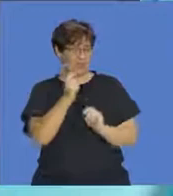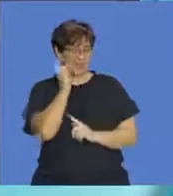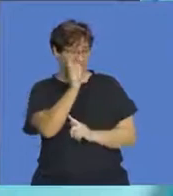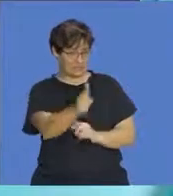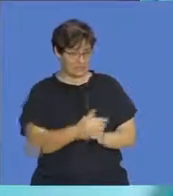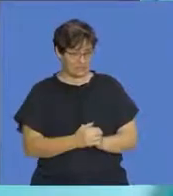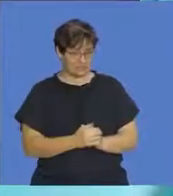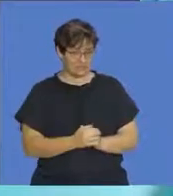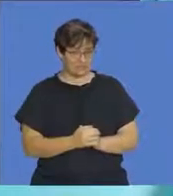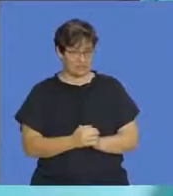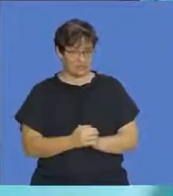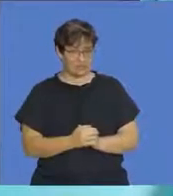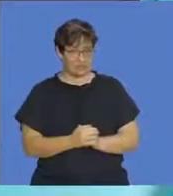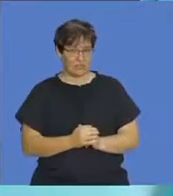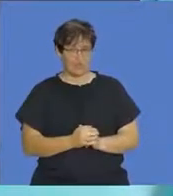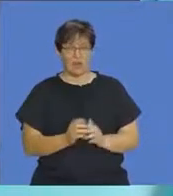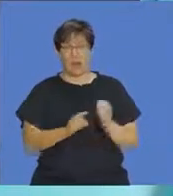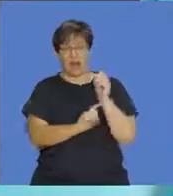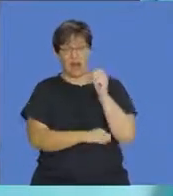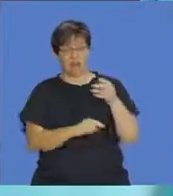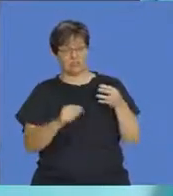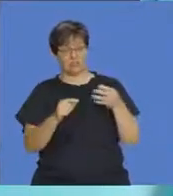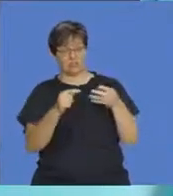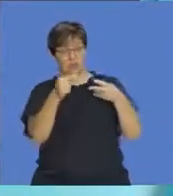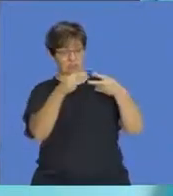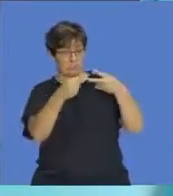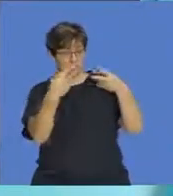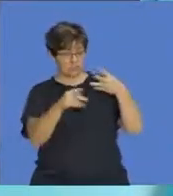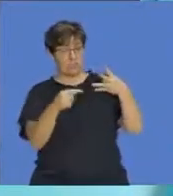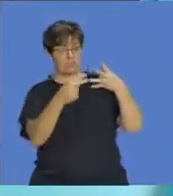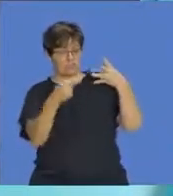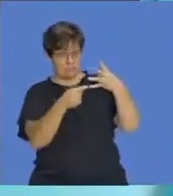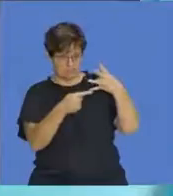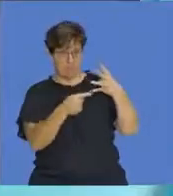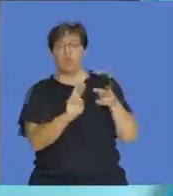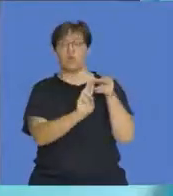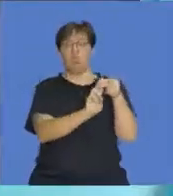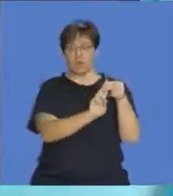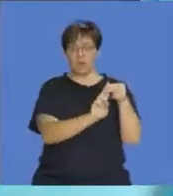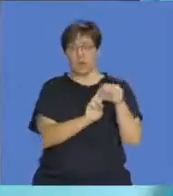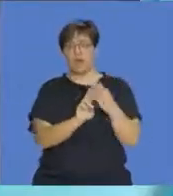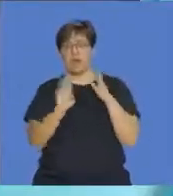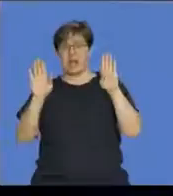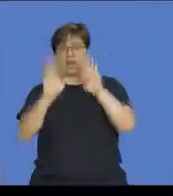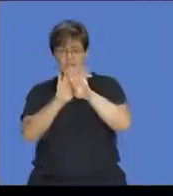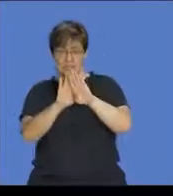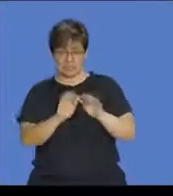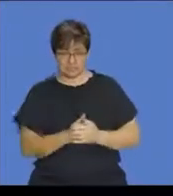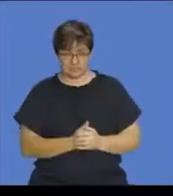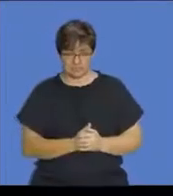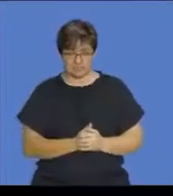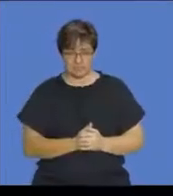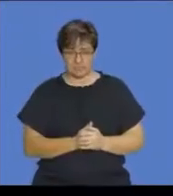on. Let's get on to our last two rules, which are about the union and intersection. So here we go.